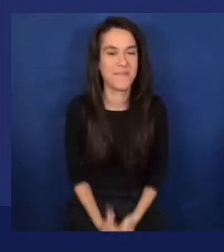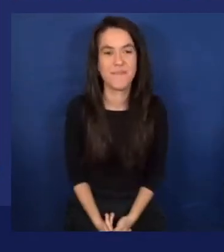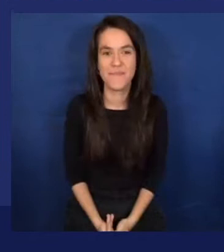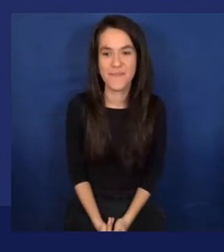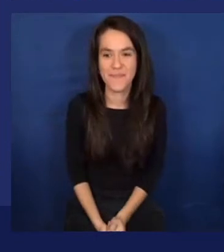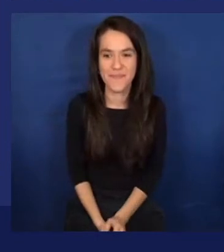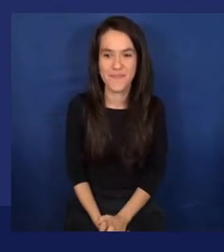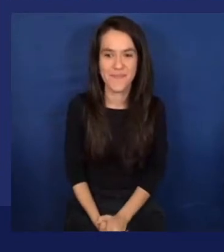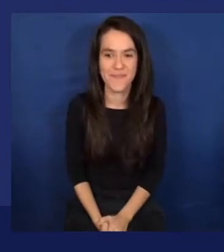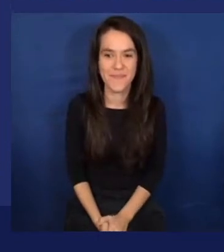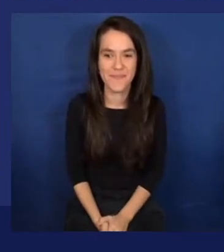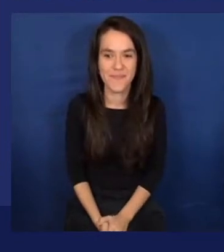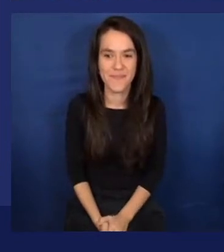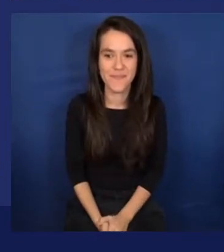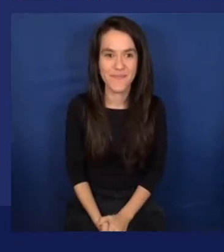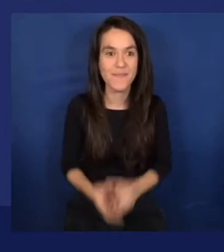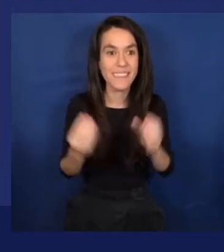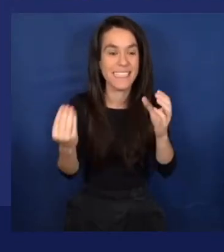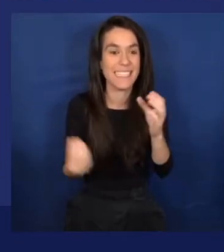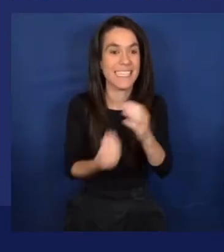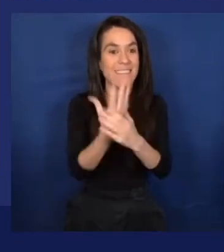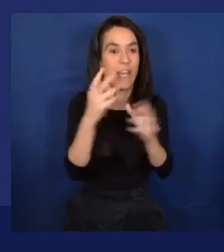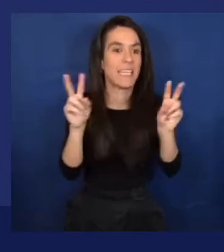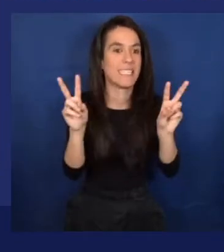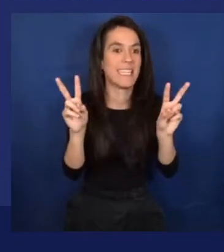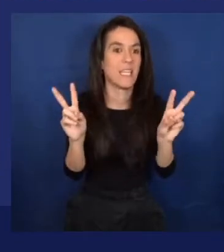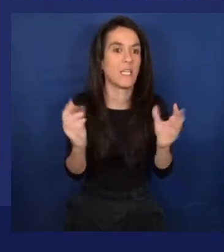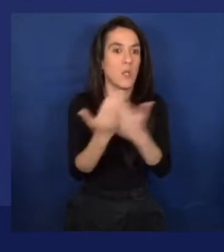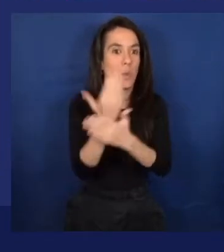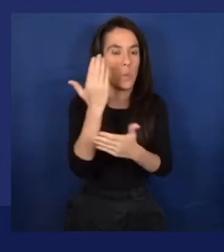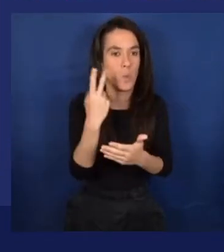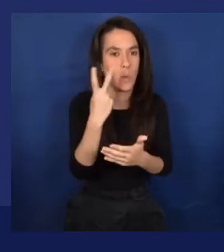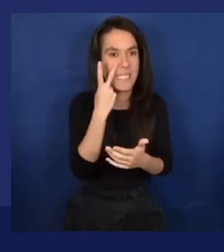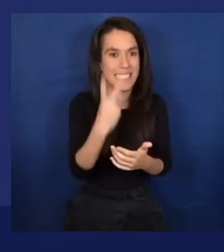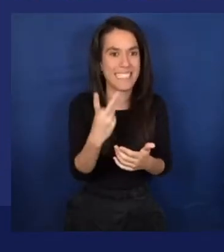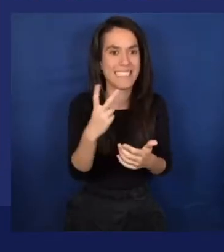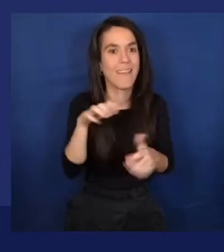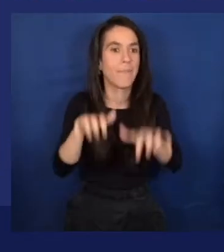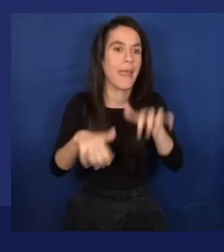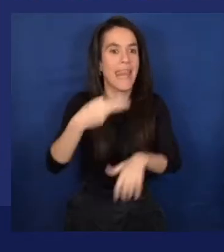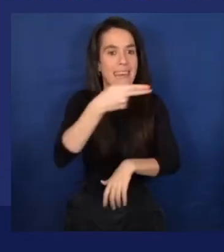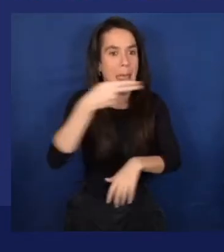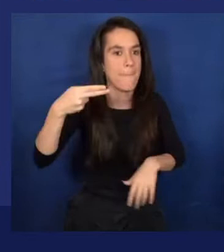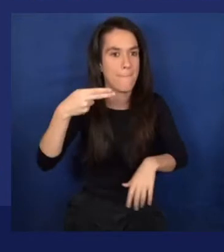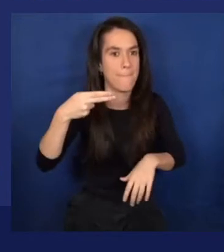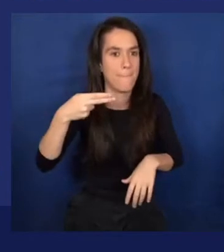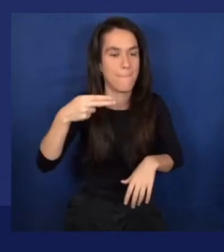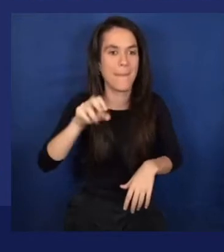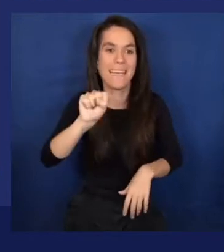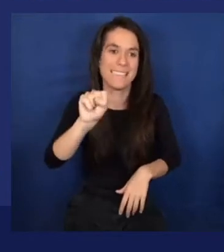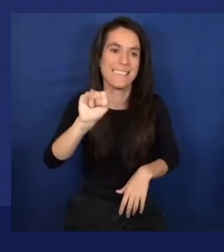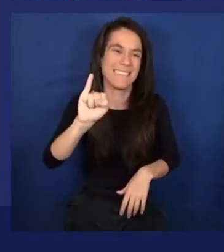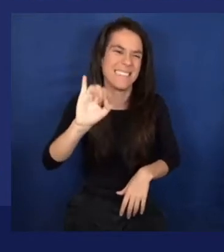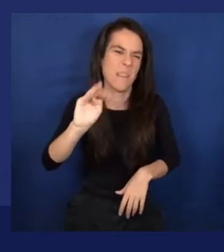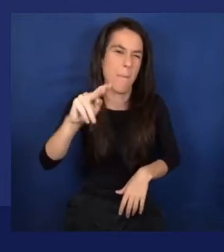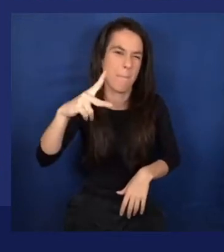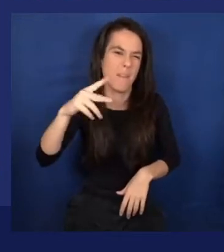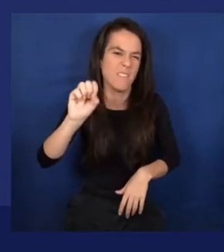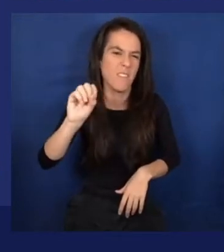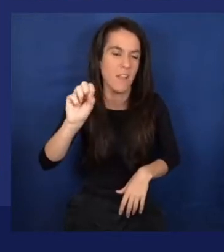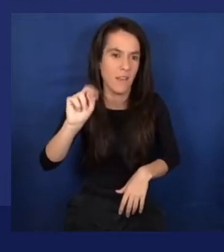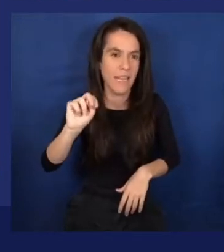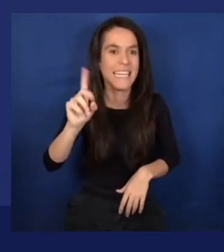I will create a new project just to really talk you through everything. So we have to give it a name. We call it Simpsons demo